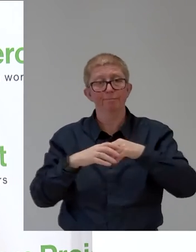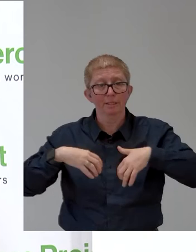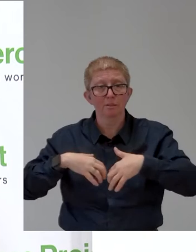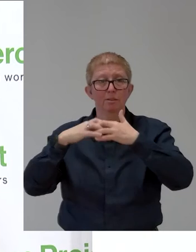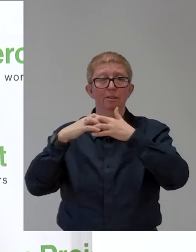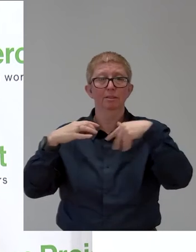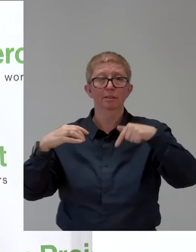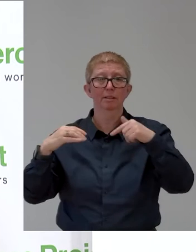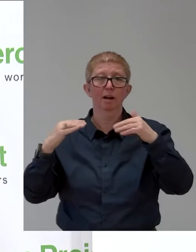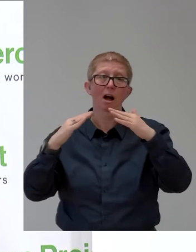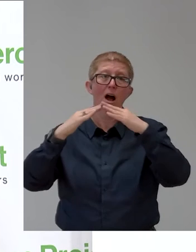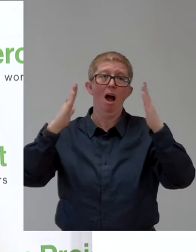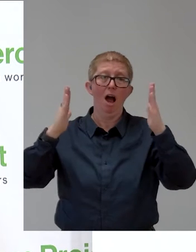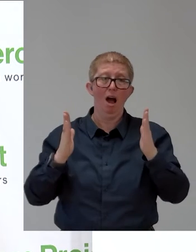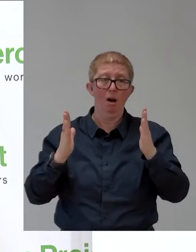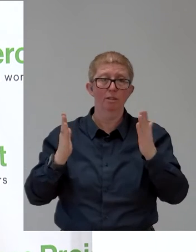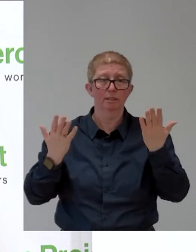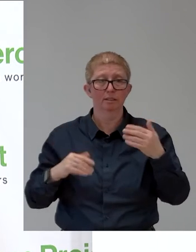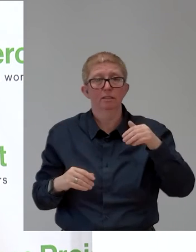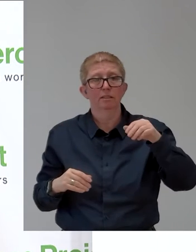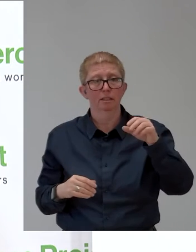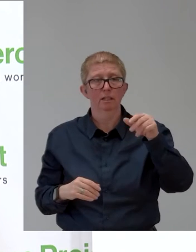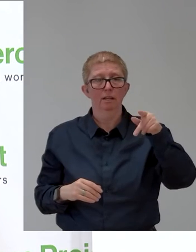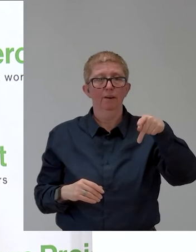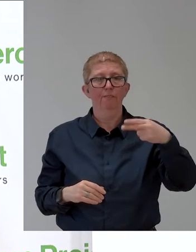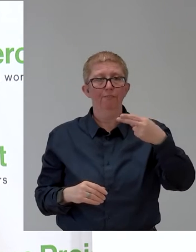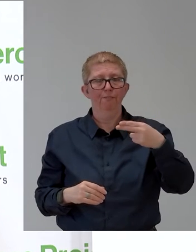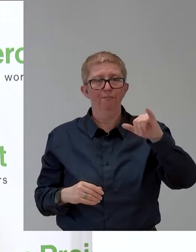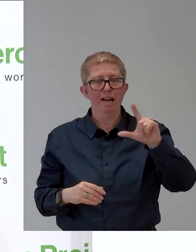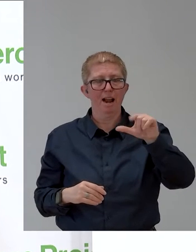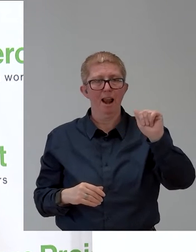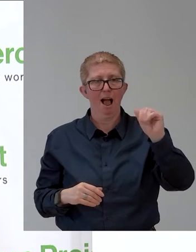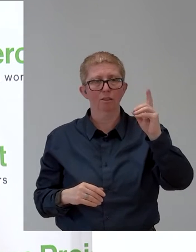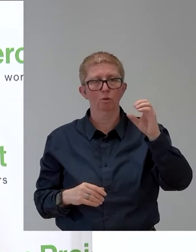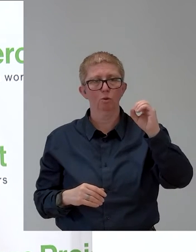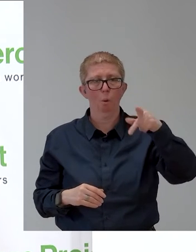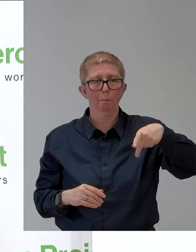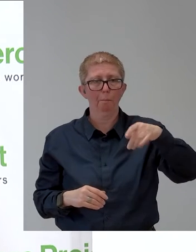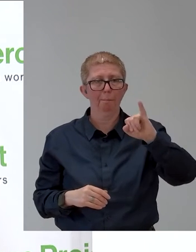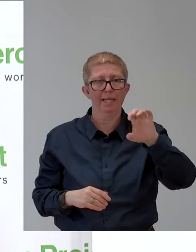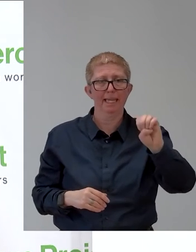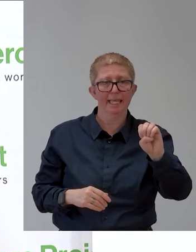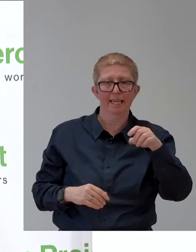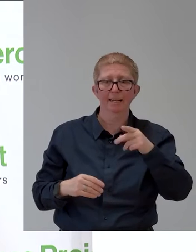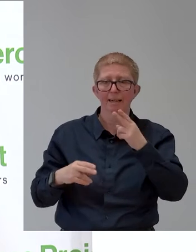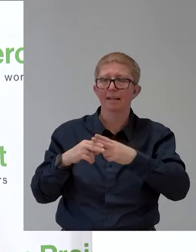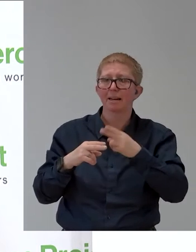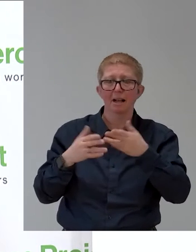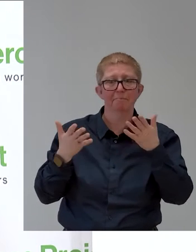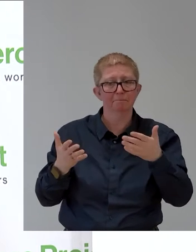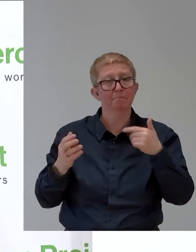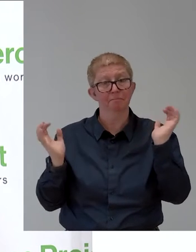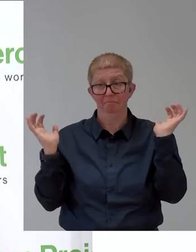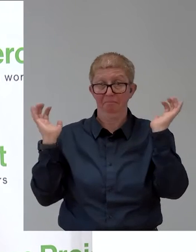foundations like the Essel Foundation or Ashoka come together. They work on their field of expertise,